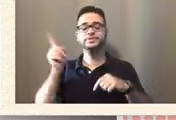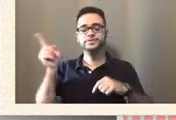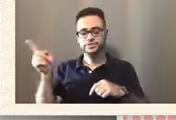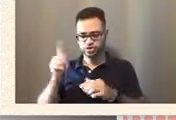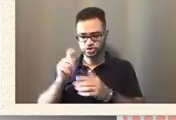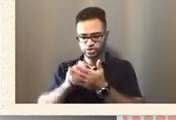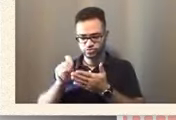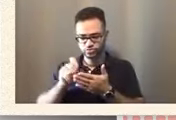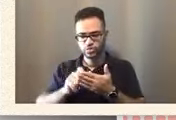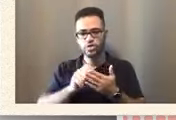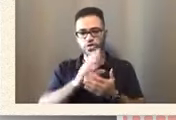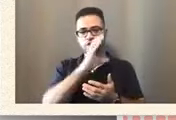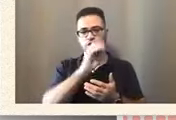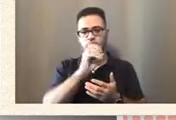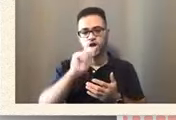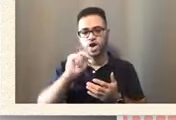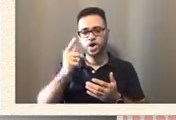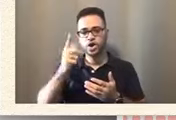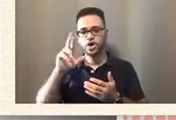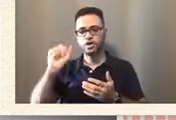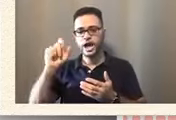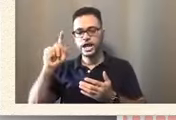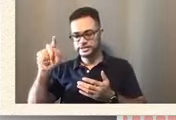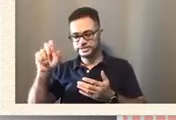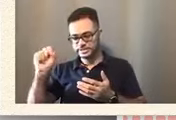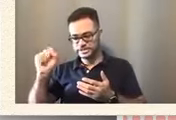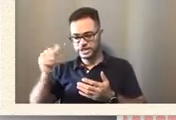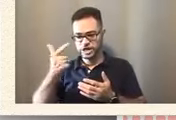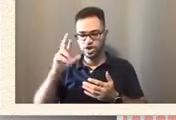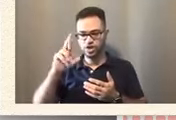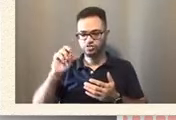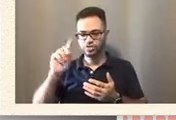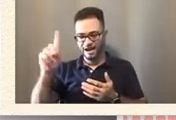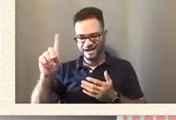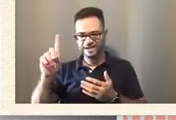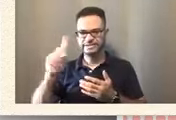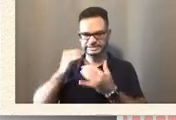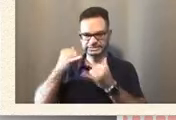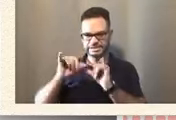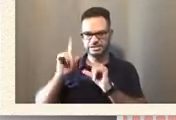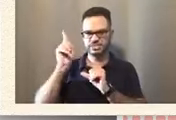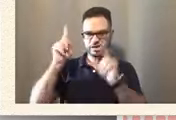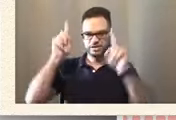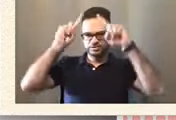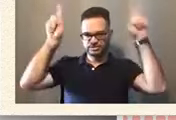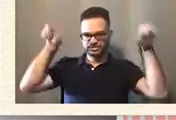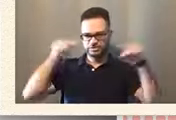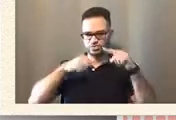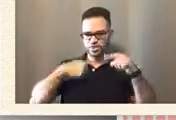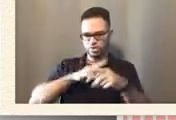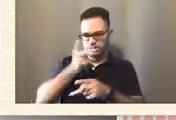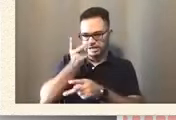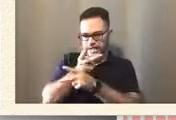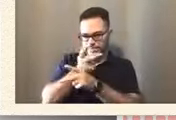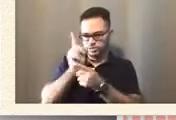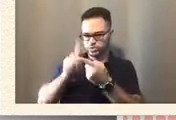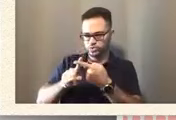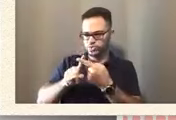grad, right? It's still there. We're going to keep it until the real graduation ceremony comes back.